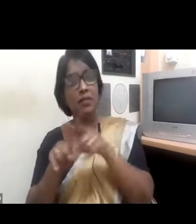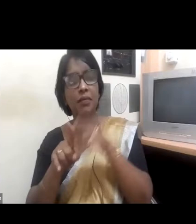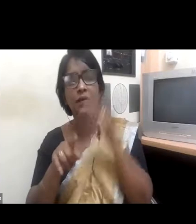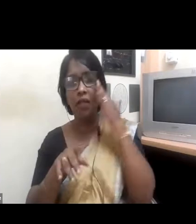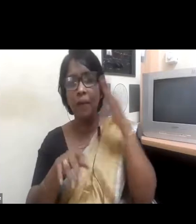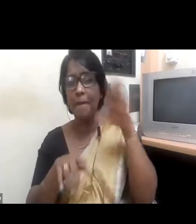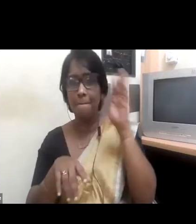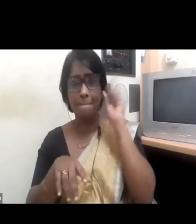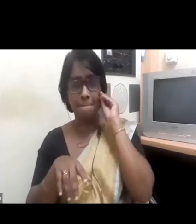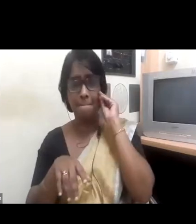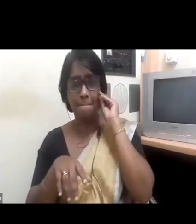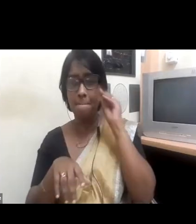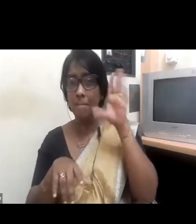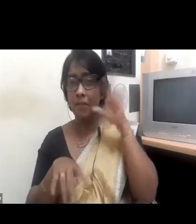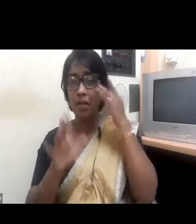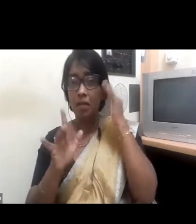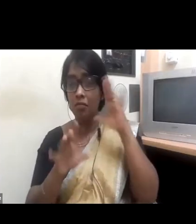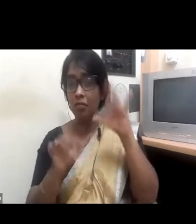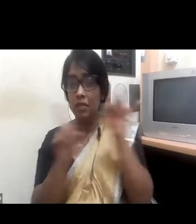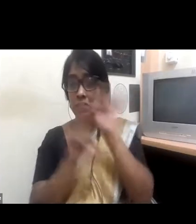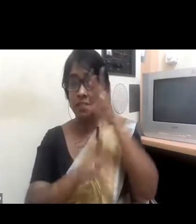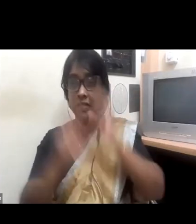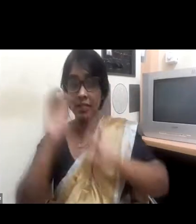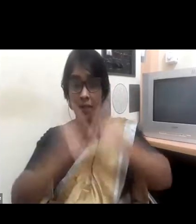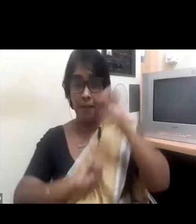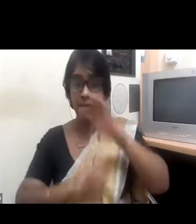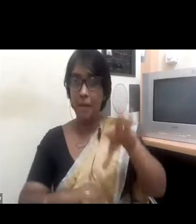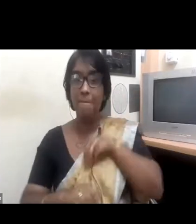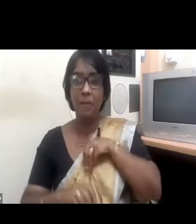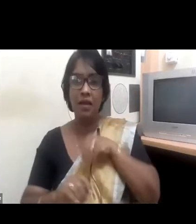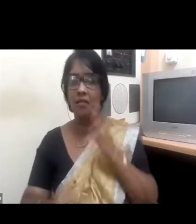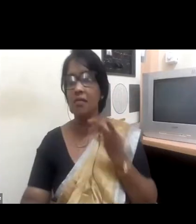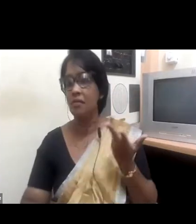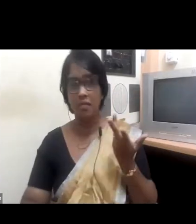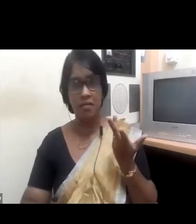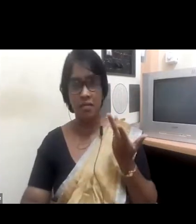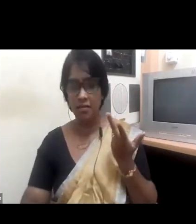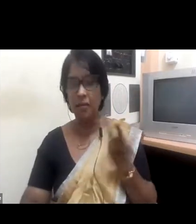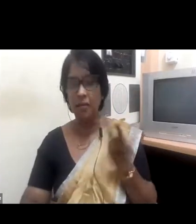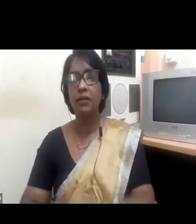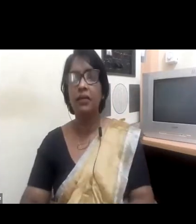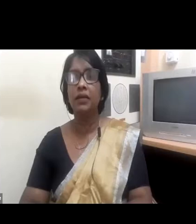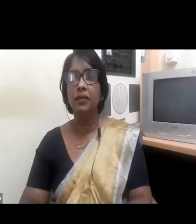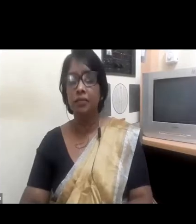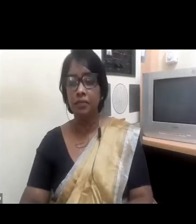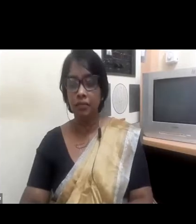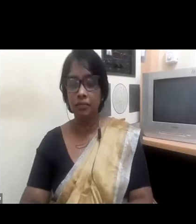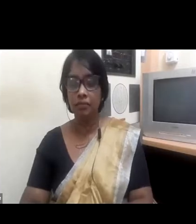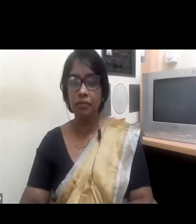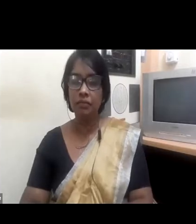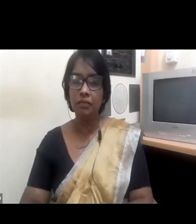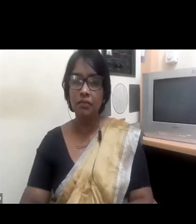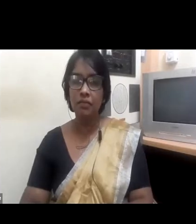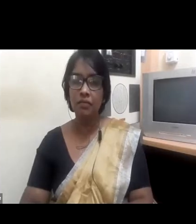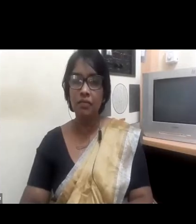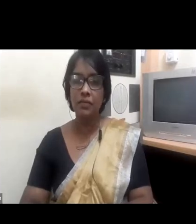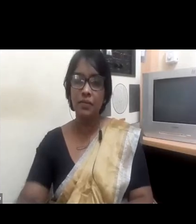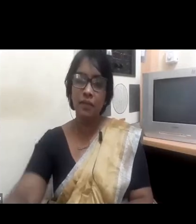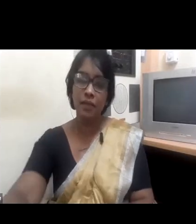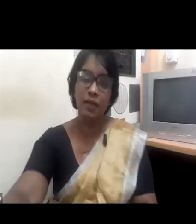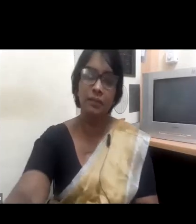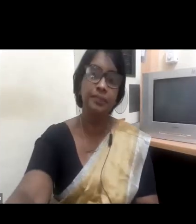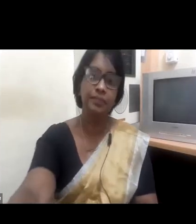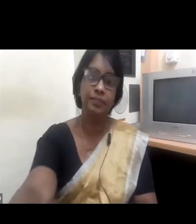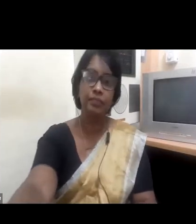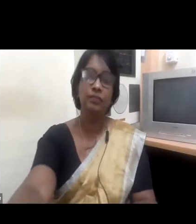these things. And it's often not even questioned. So I think it's really fantastic that during the, all the very hard things that have happened during the pandemic, I